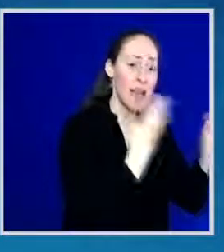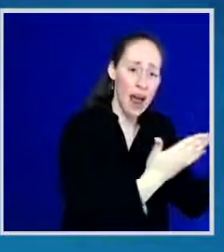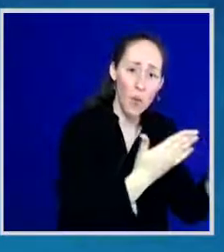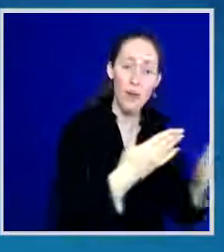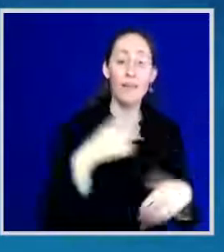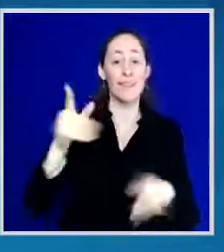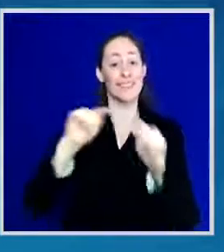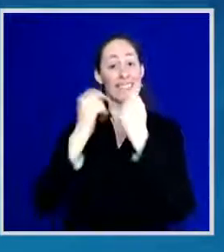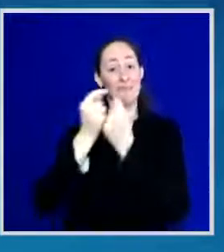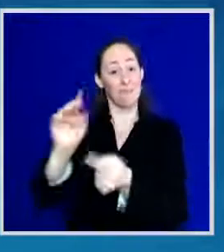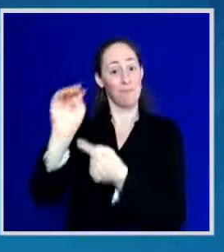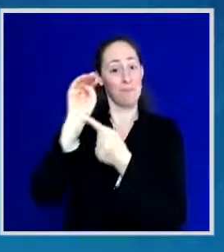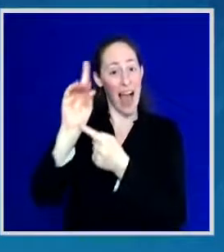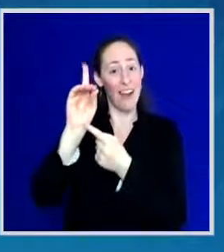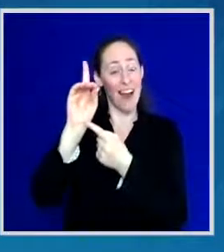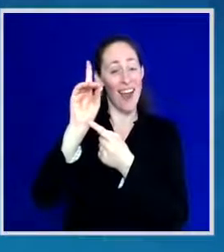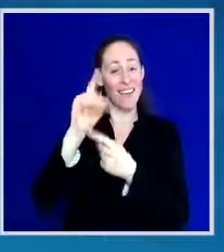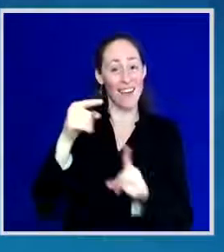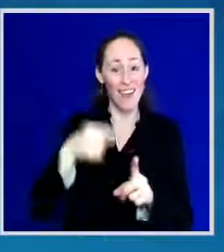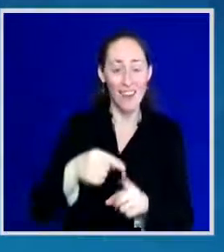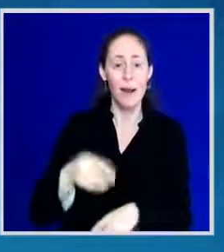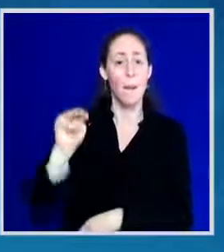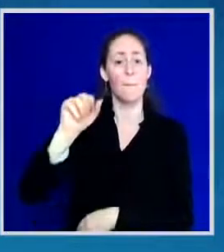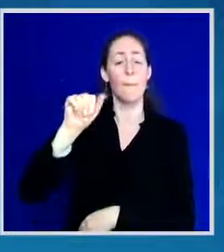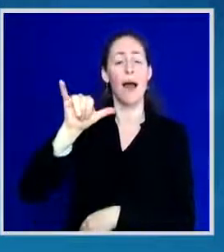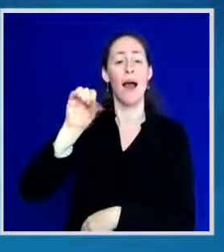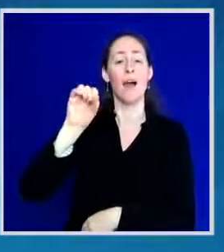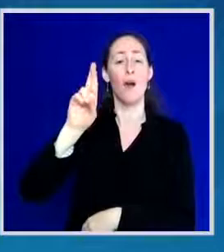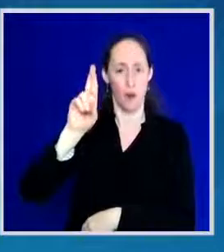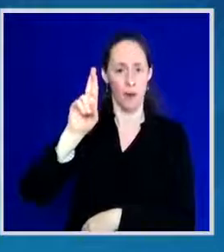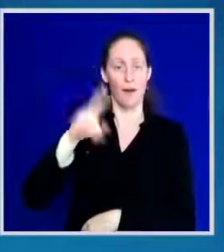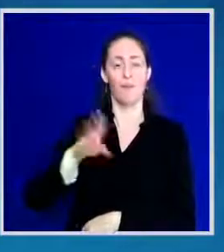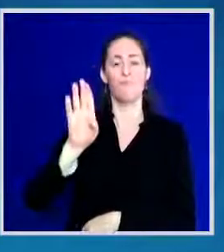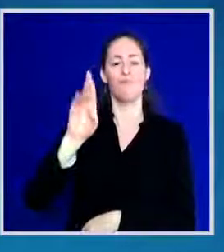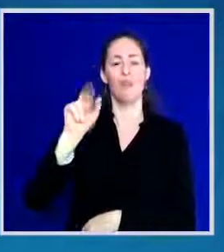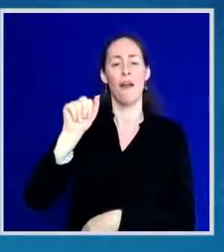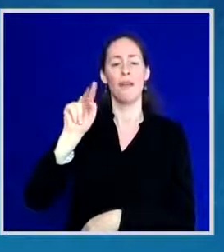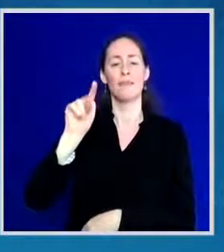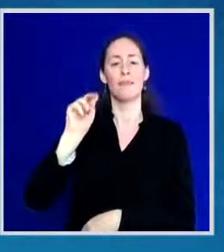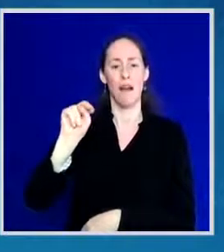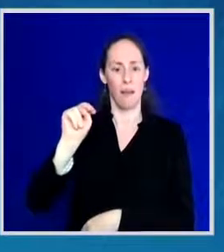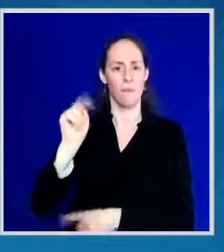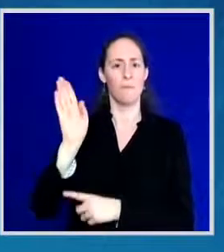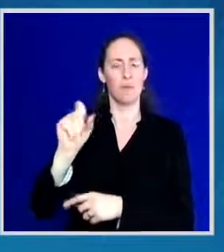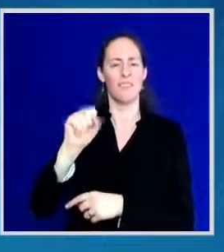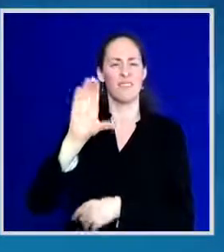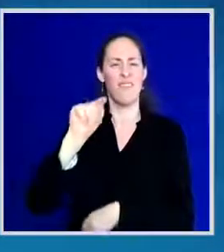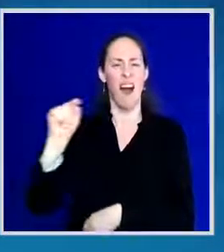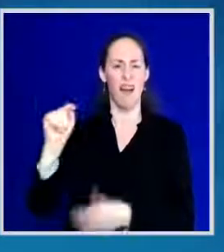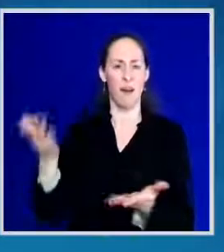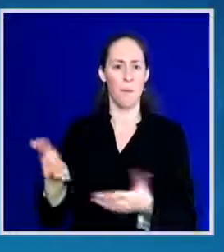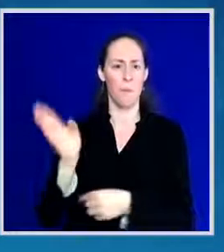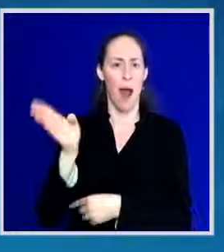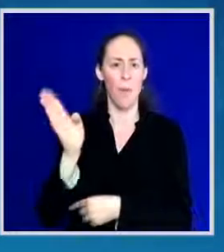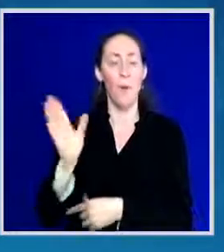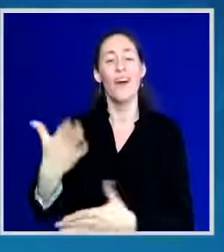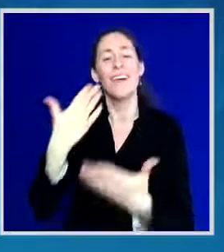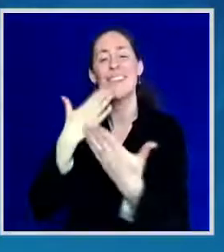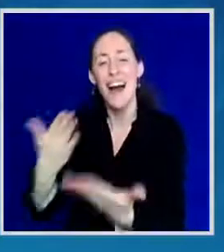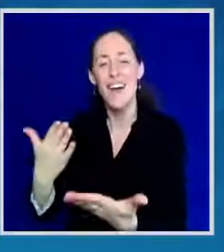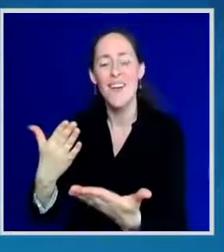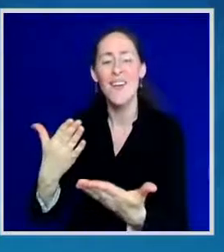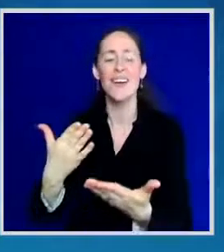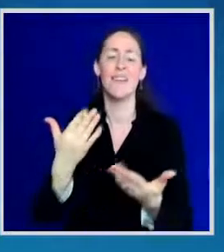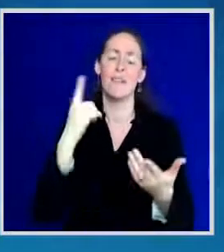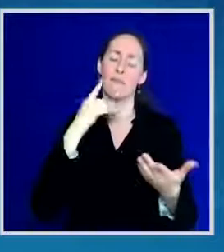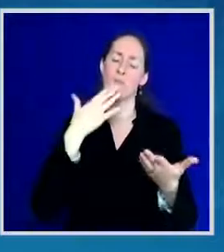Mayor Brandon Scott, to General Janine Burkhead, thank you for the warm welcome and for all